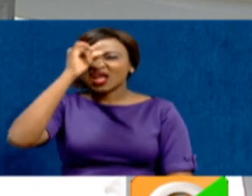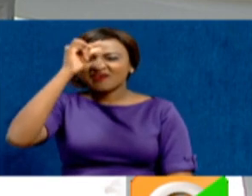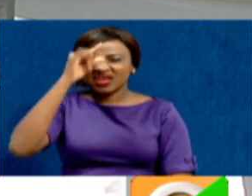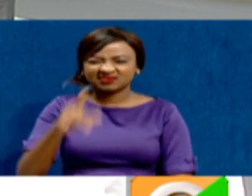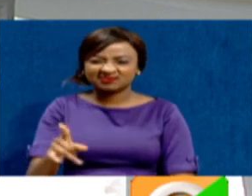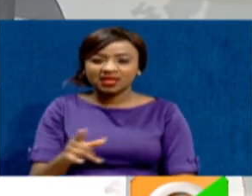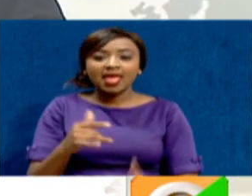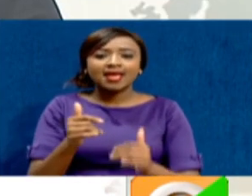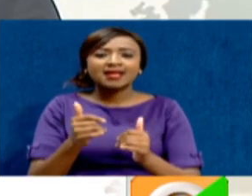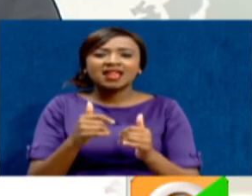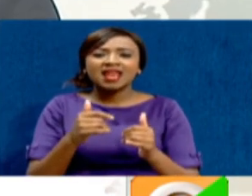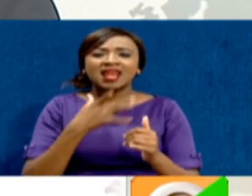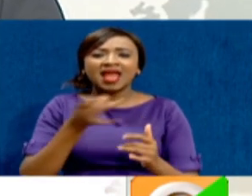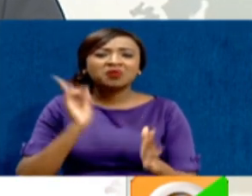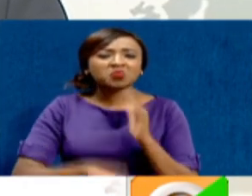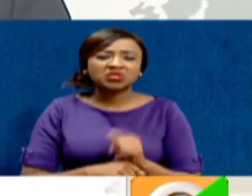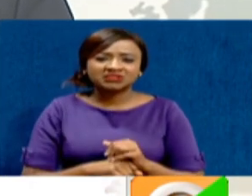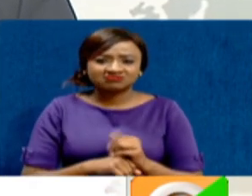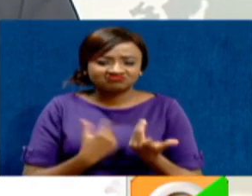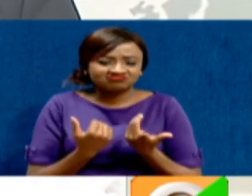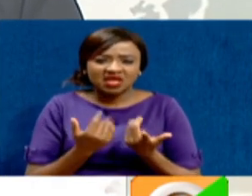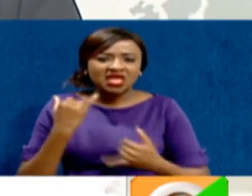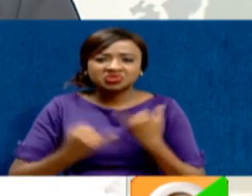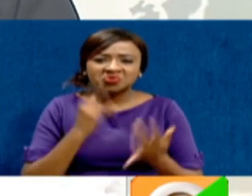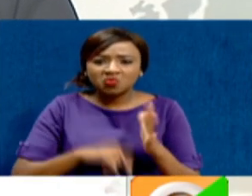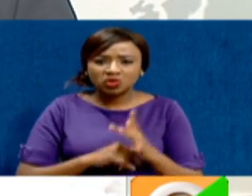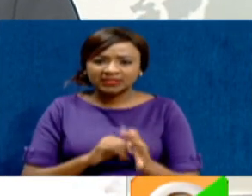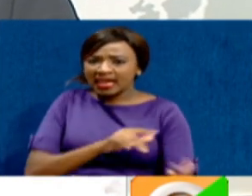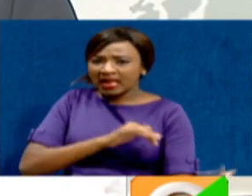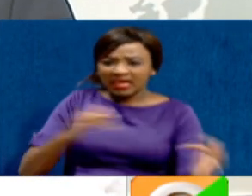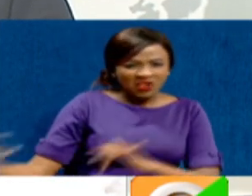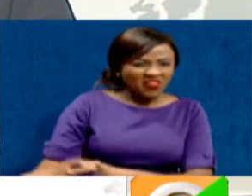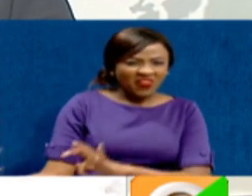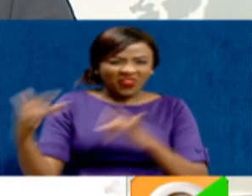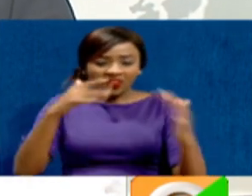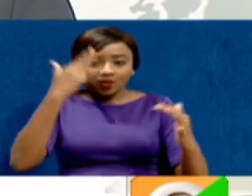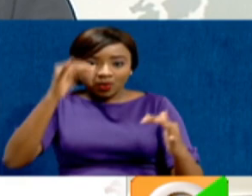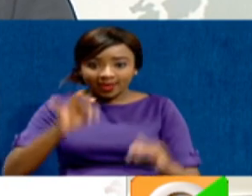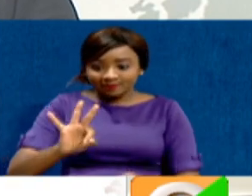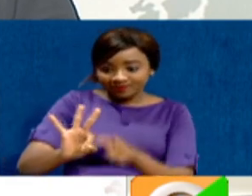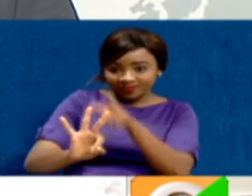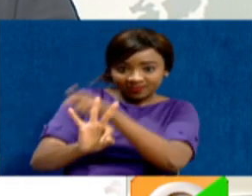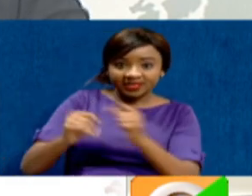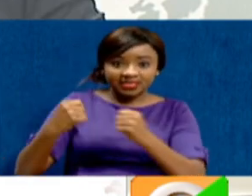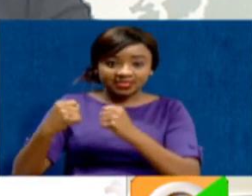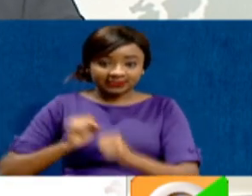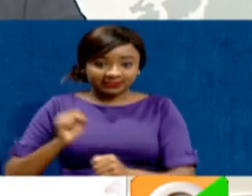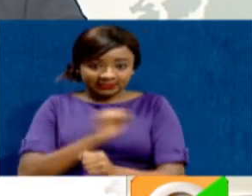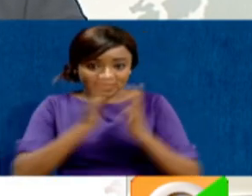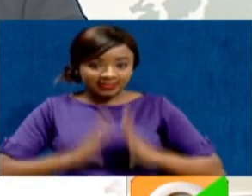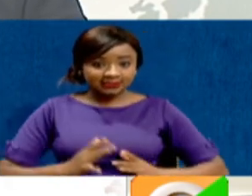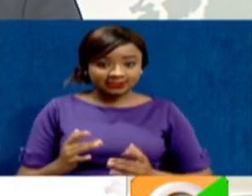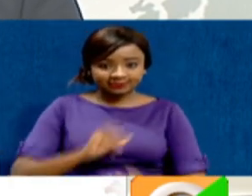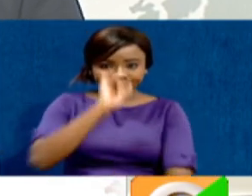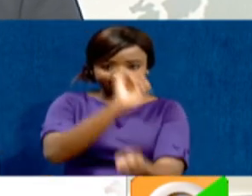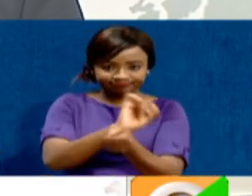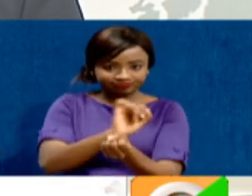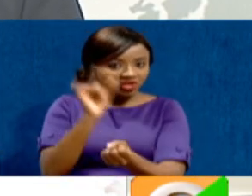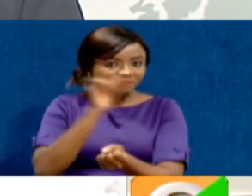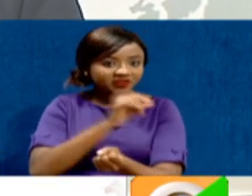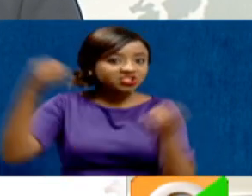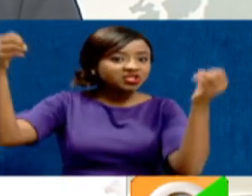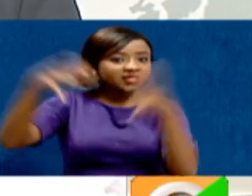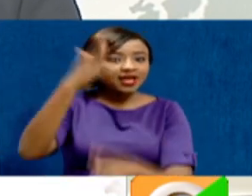rough game, know, high tackles, if you may call it. Why? Because three senators were arrested. And obviously, it's clear